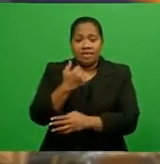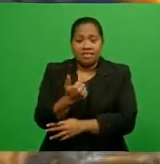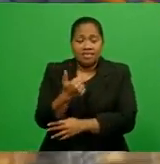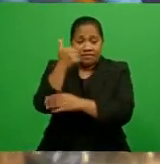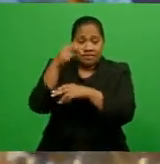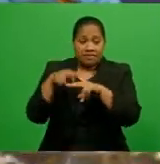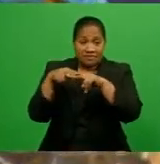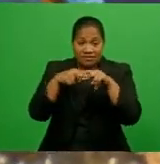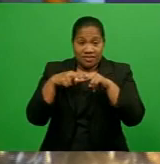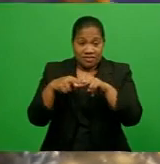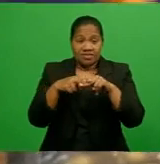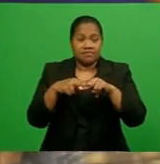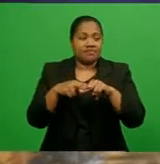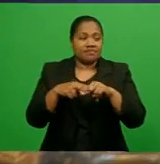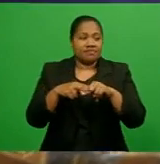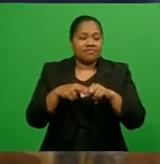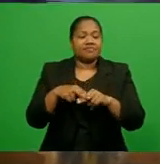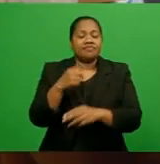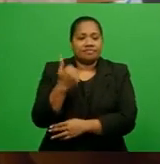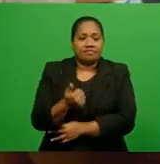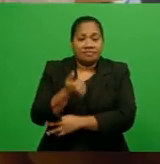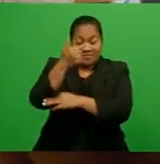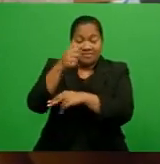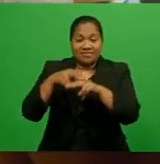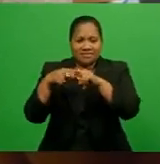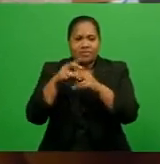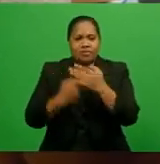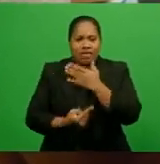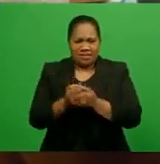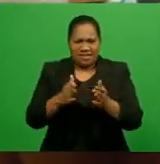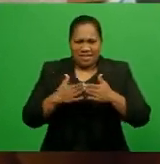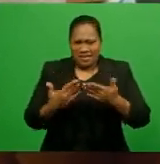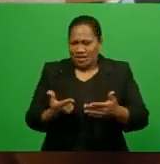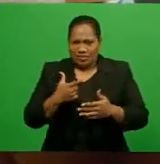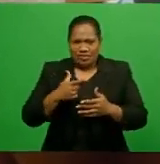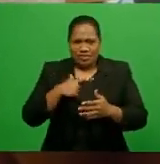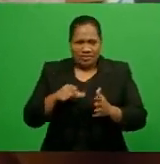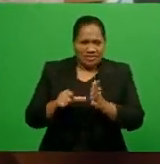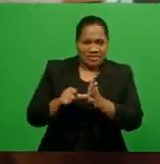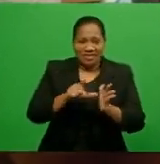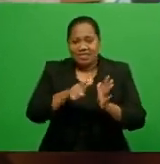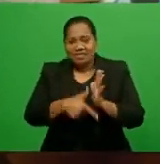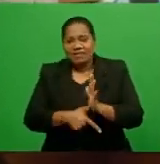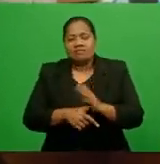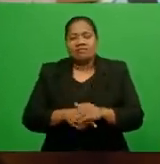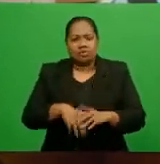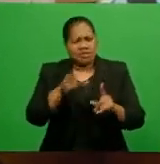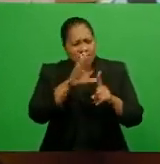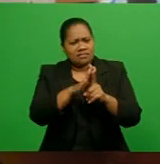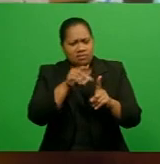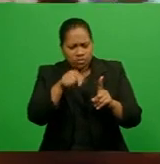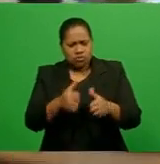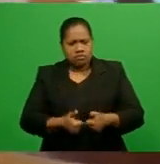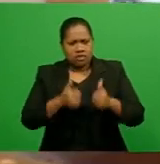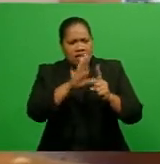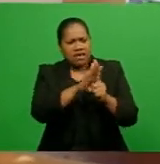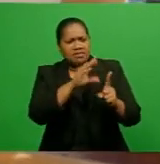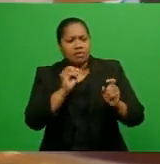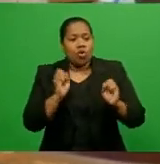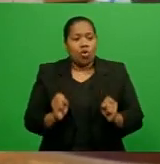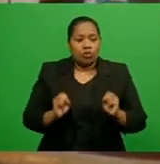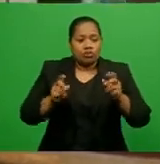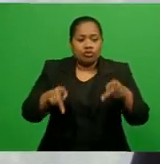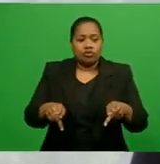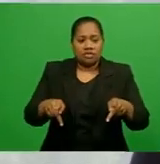industry is critical to our economy in these times of uncertainty. This is really an example of, I think, opportunities